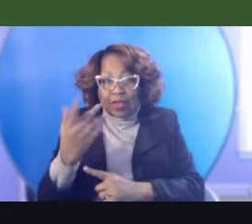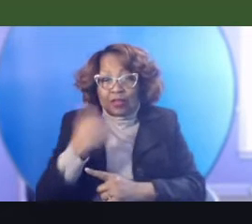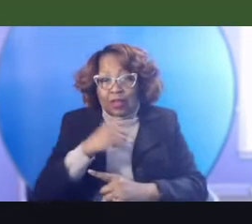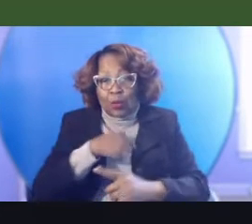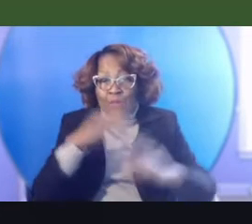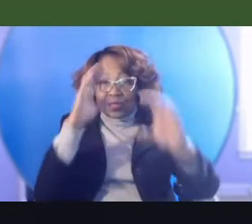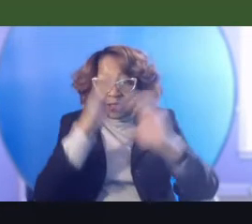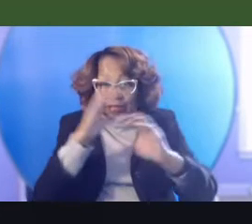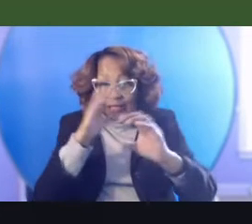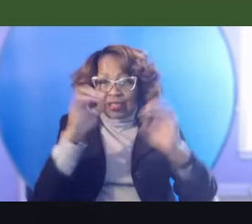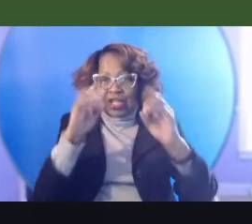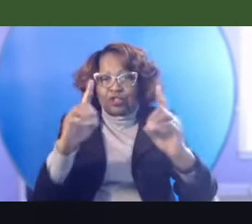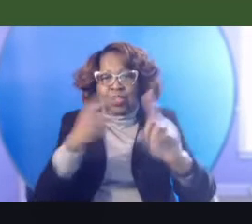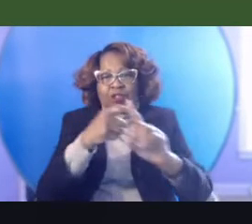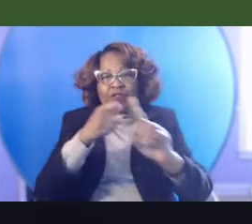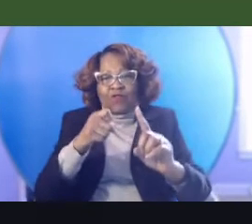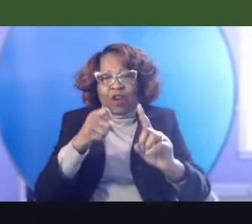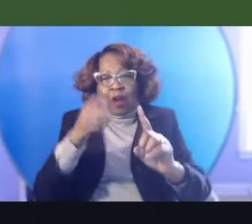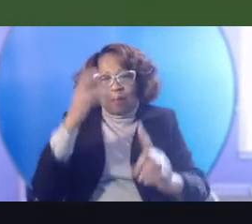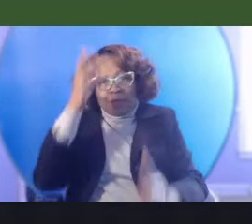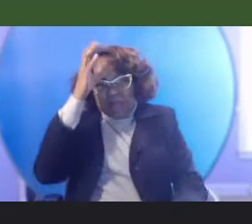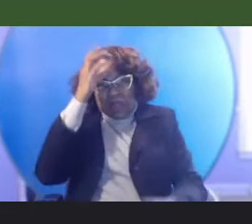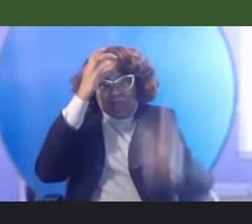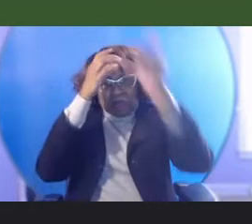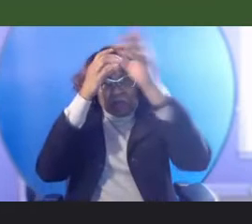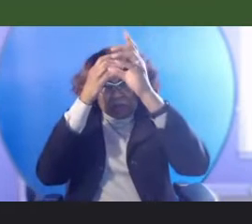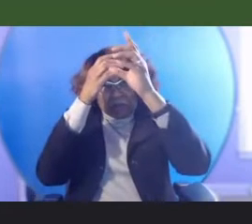from experts, uh, who can help us out with that.